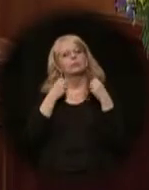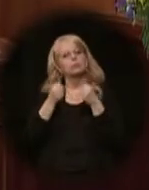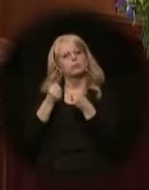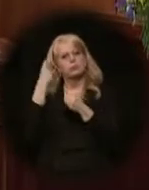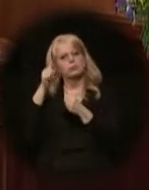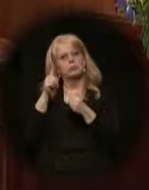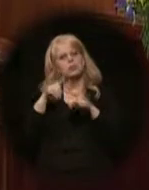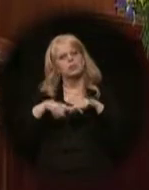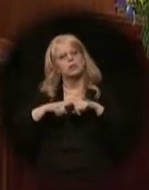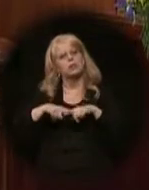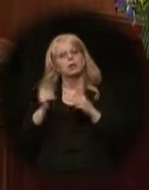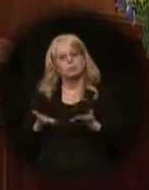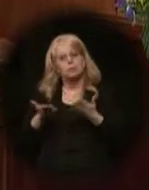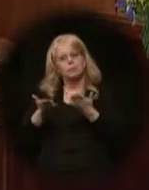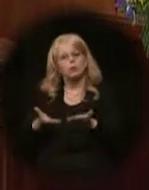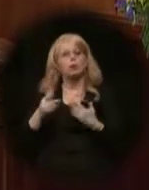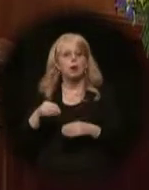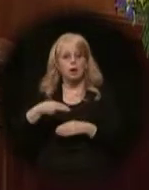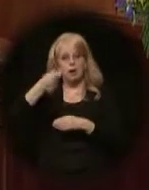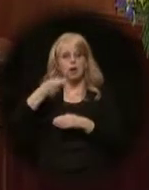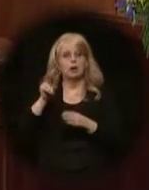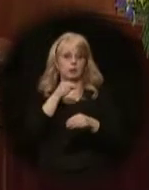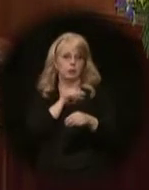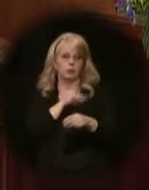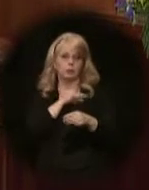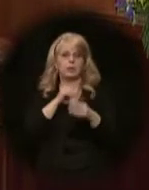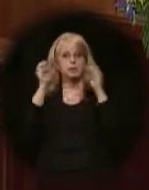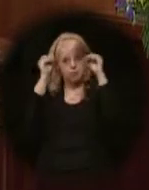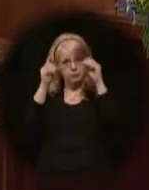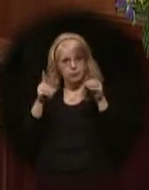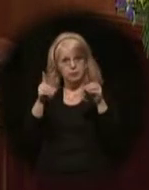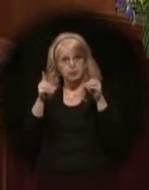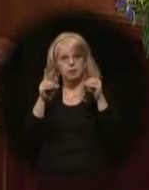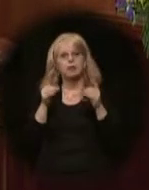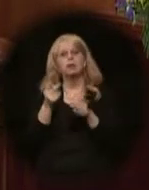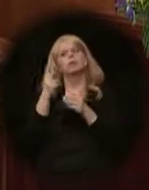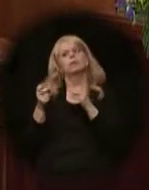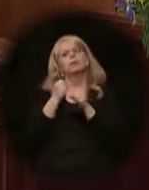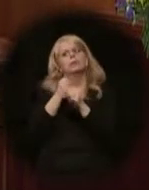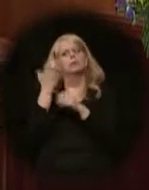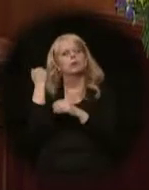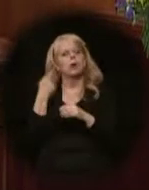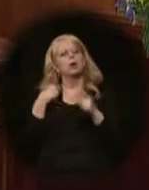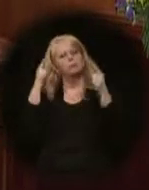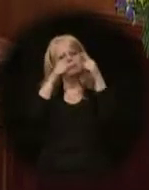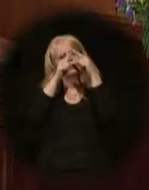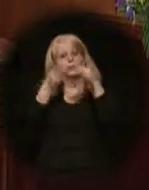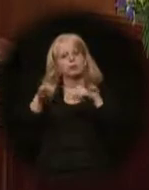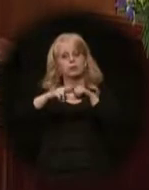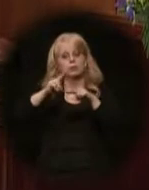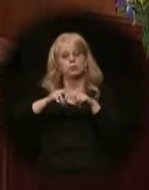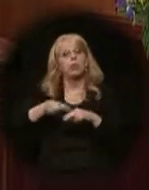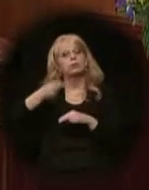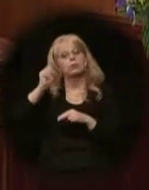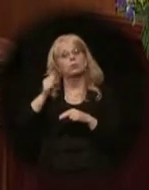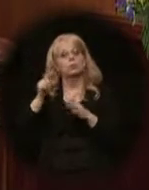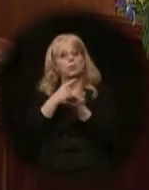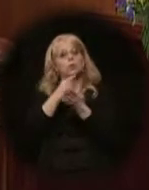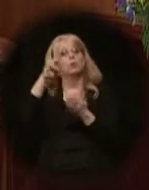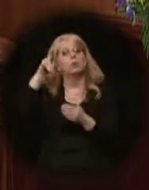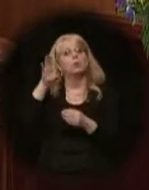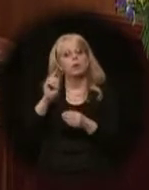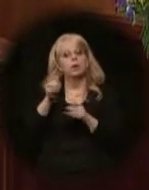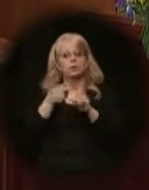on whether we provide them with a high-quality education. Three years ago, I set a goal that we would increase our high school graduation rate